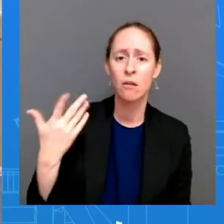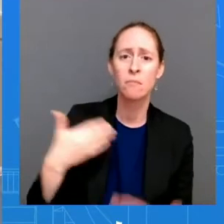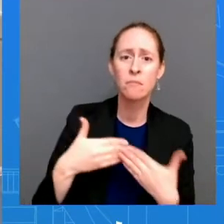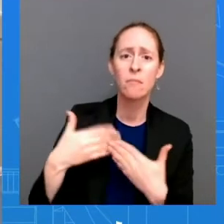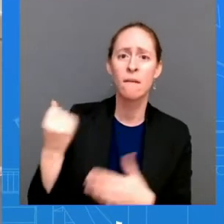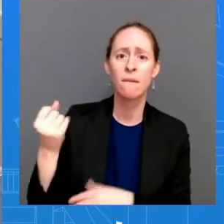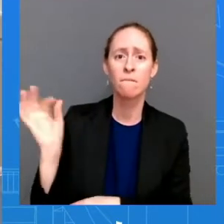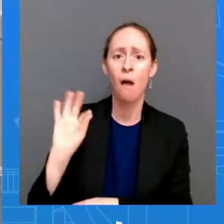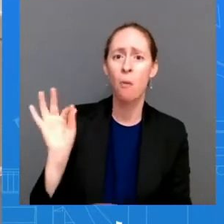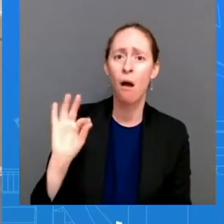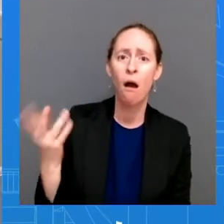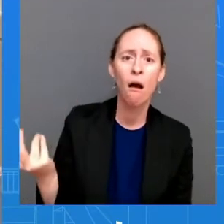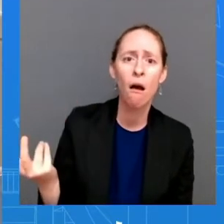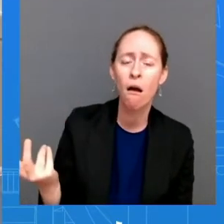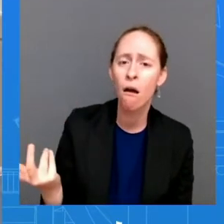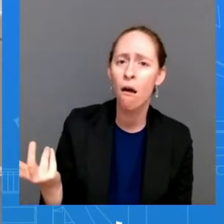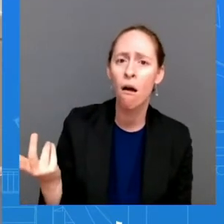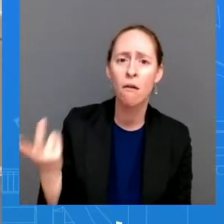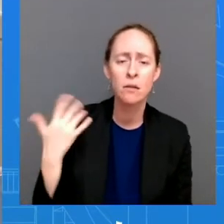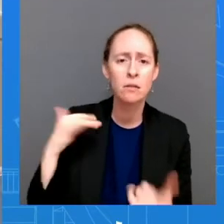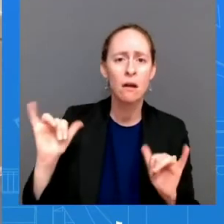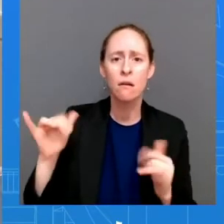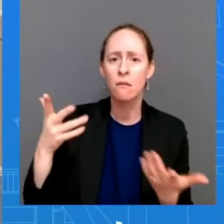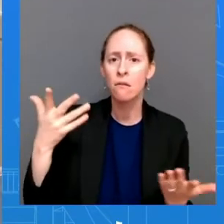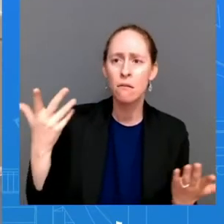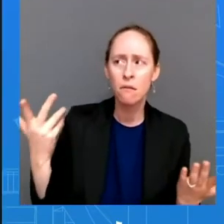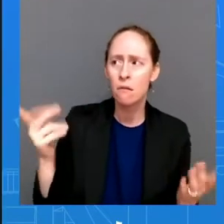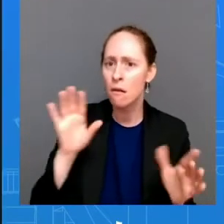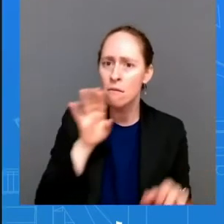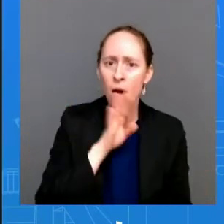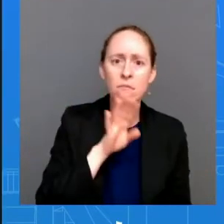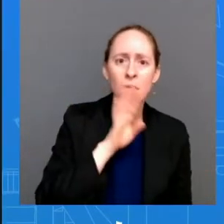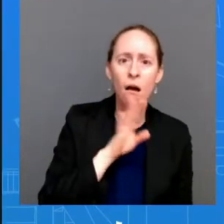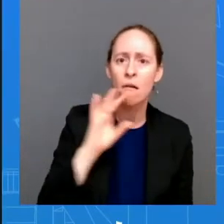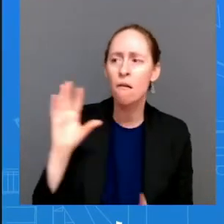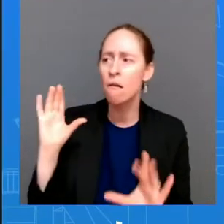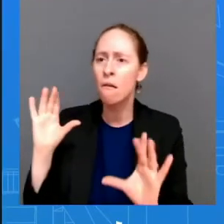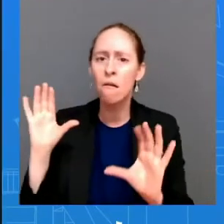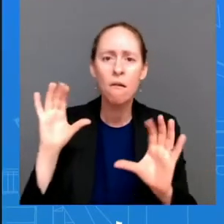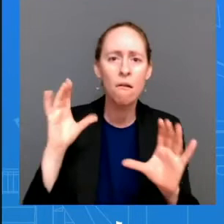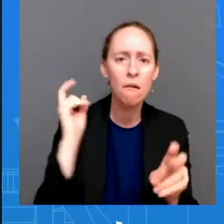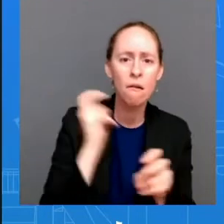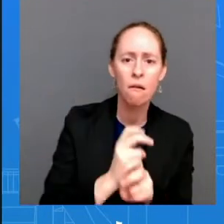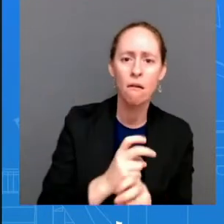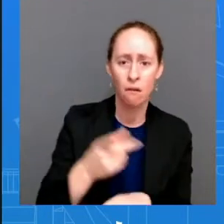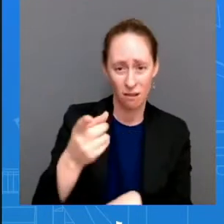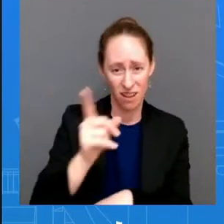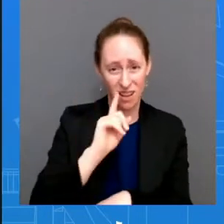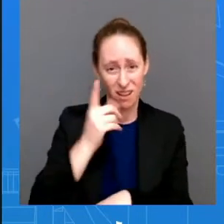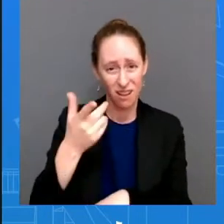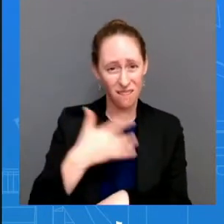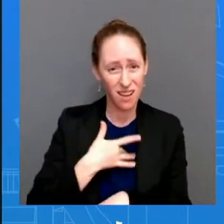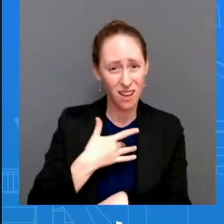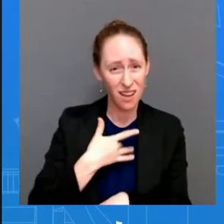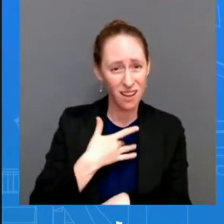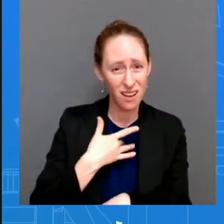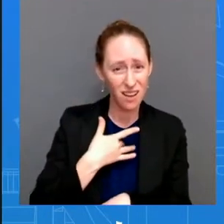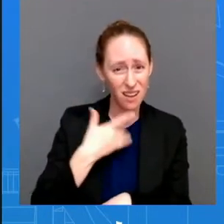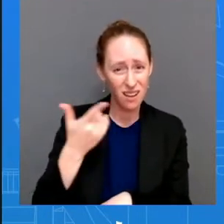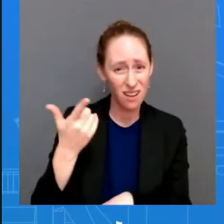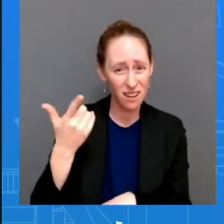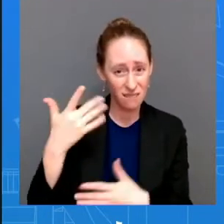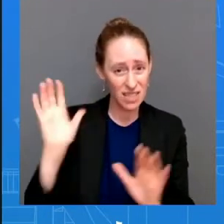administration done enough to solve this problem so as you know this is a priority for us we understand what families are going through